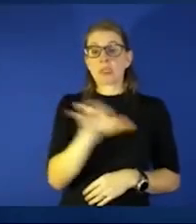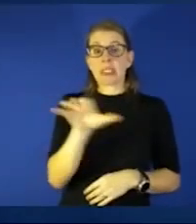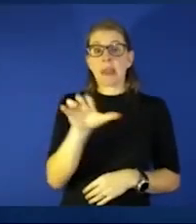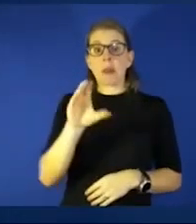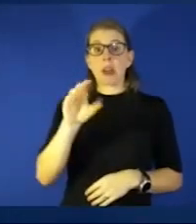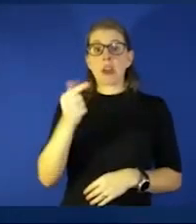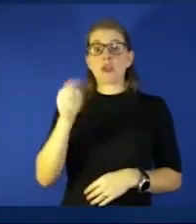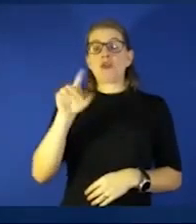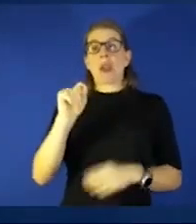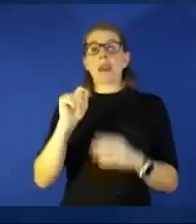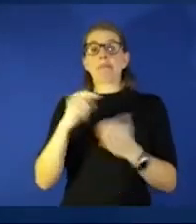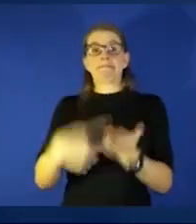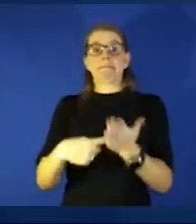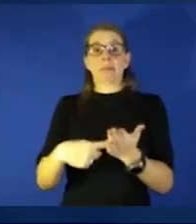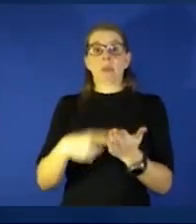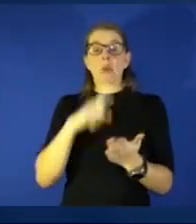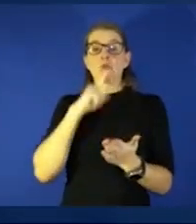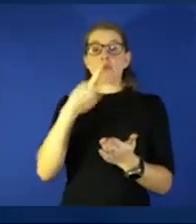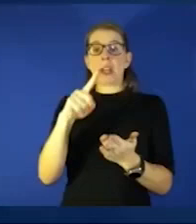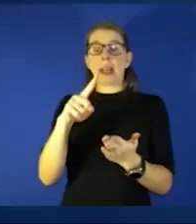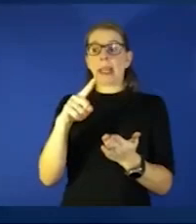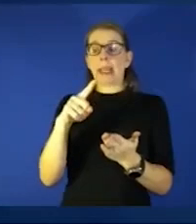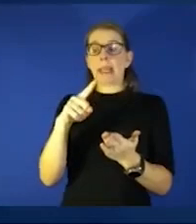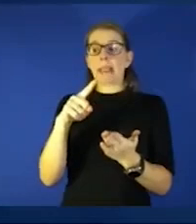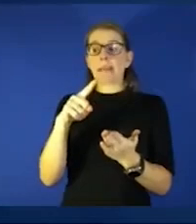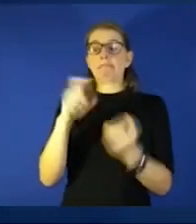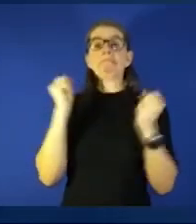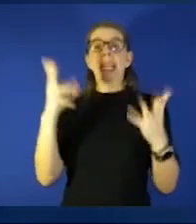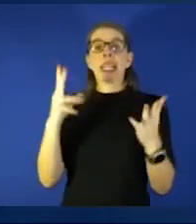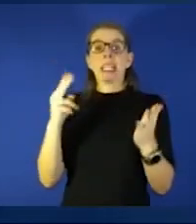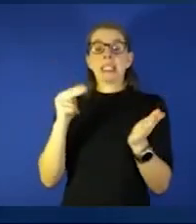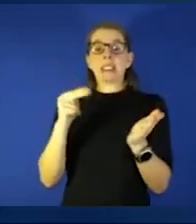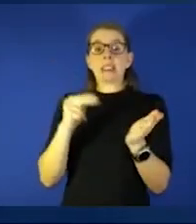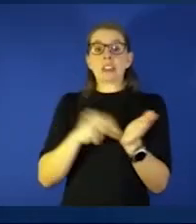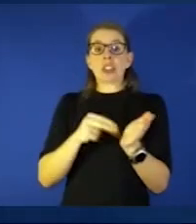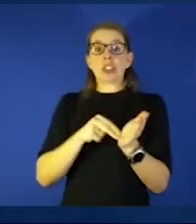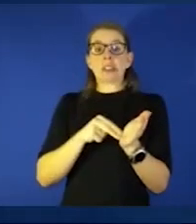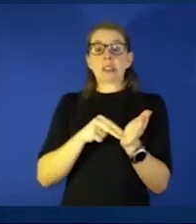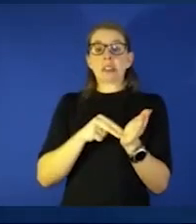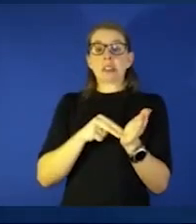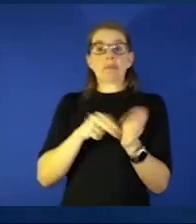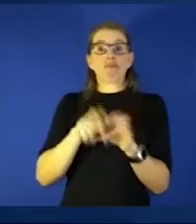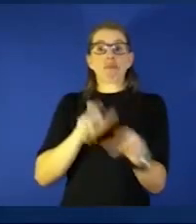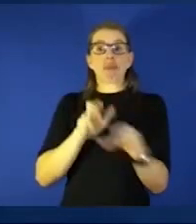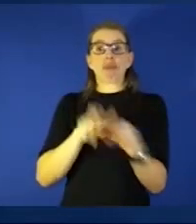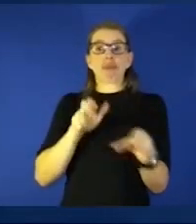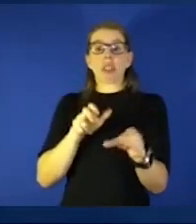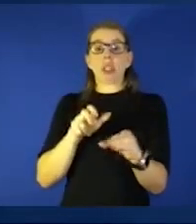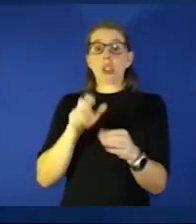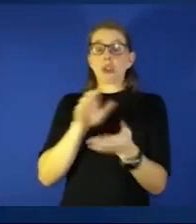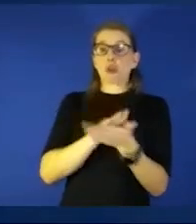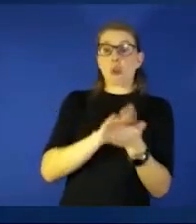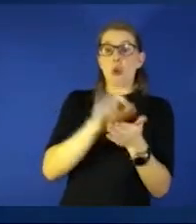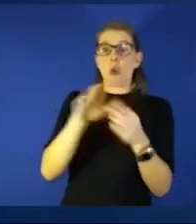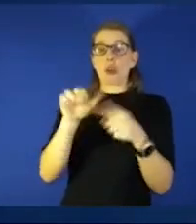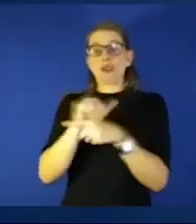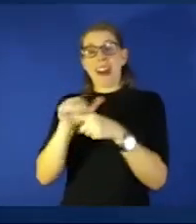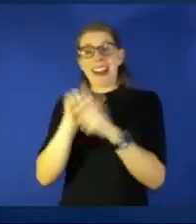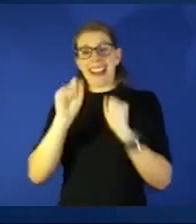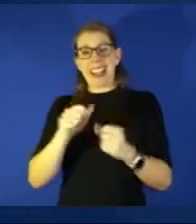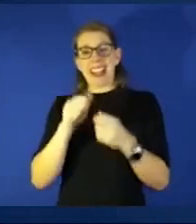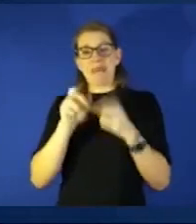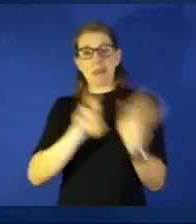had a really high turnover rate there's no amount of school or training that can really prepare you for